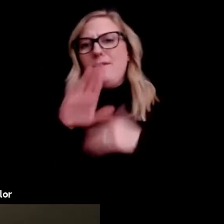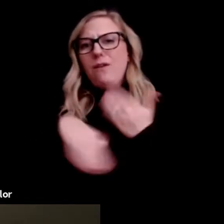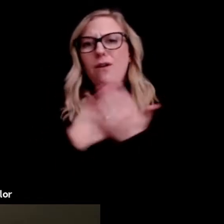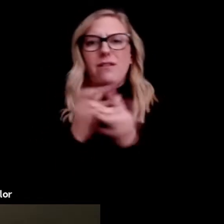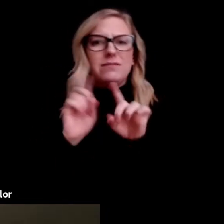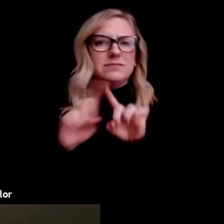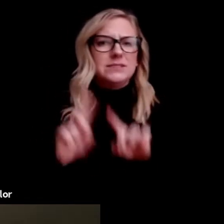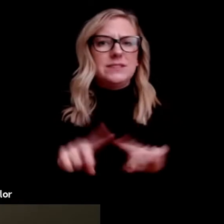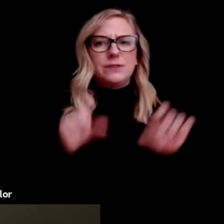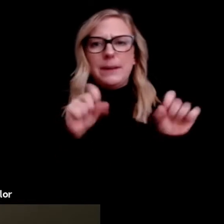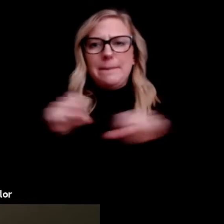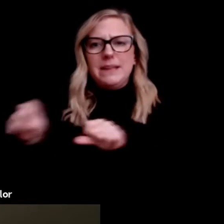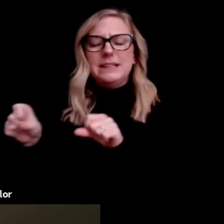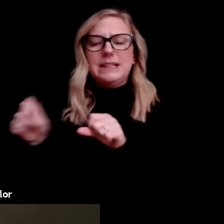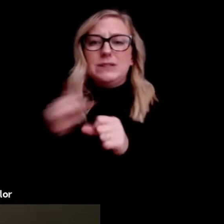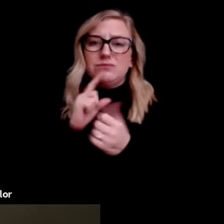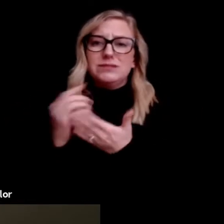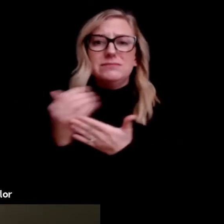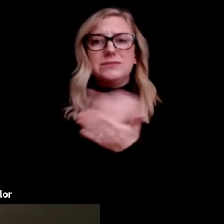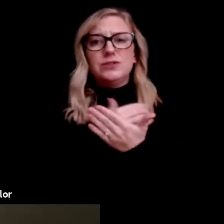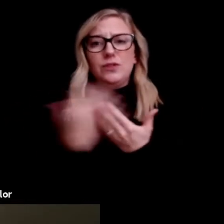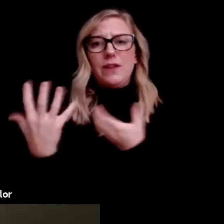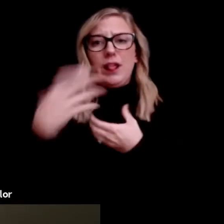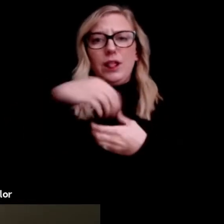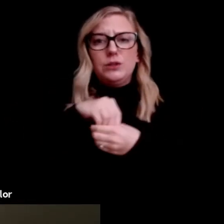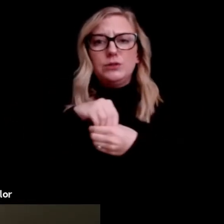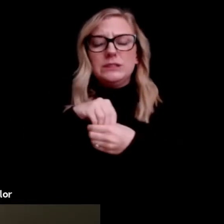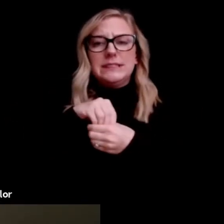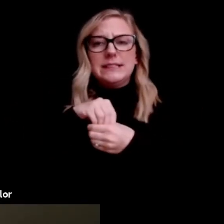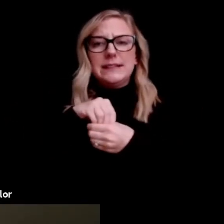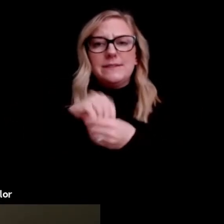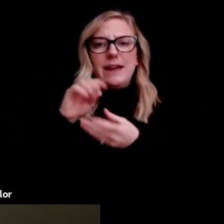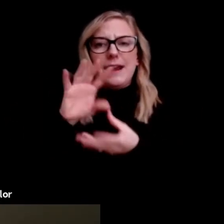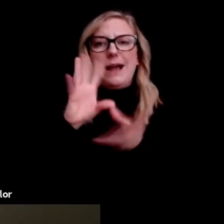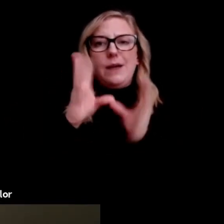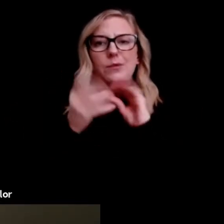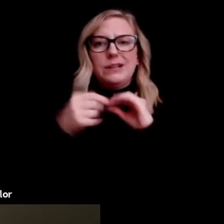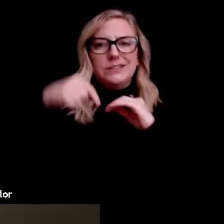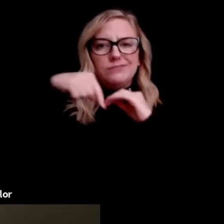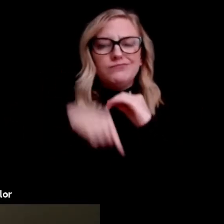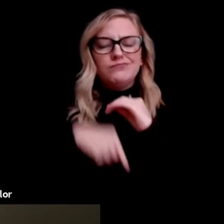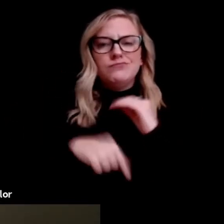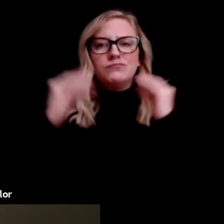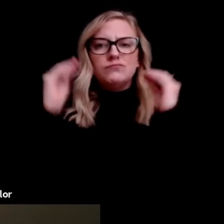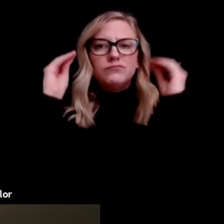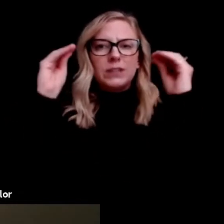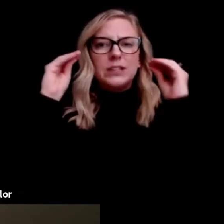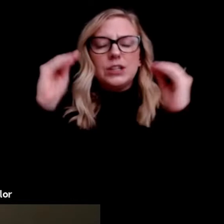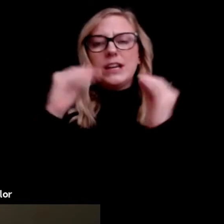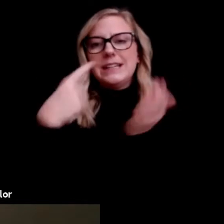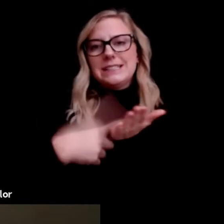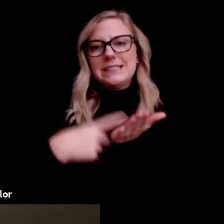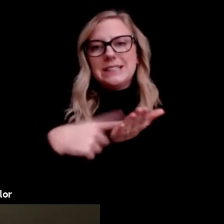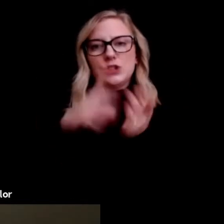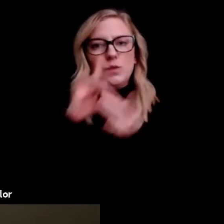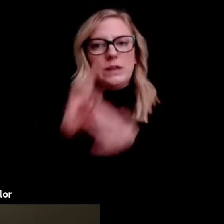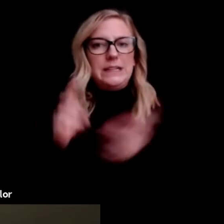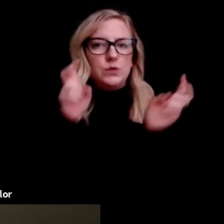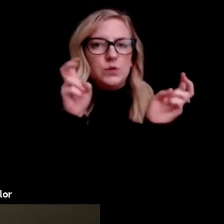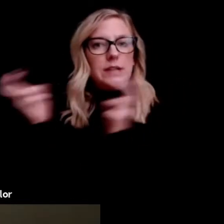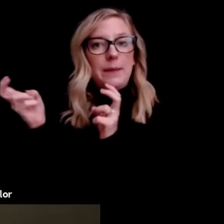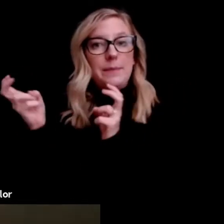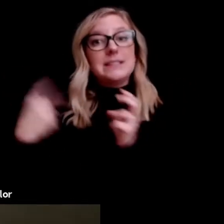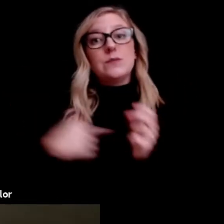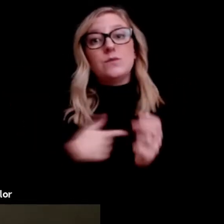inclusive and comprehensive education and discussions when it comes to these topics. And we need to build that